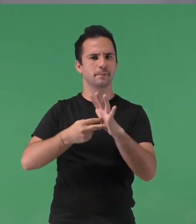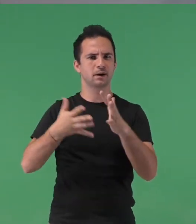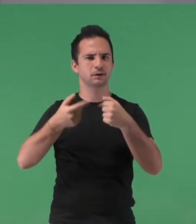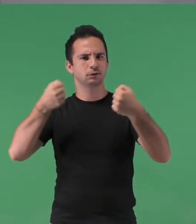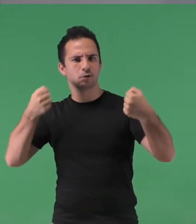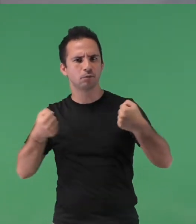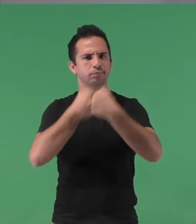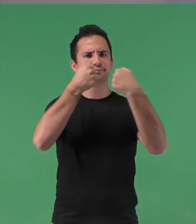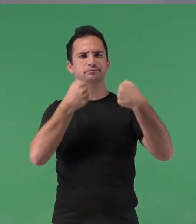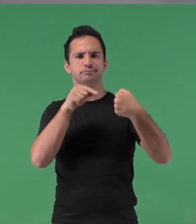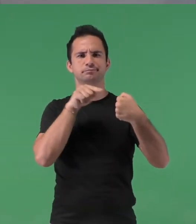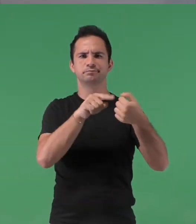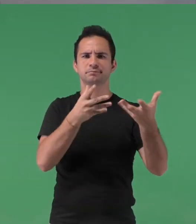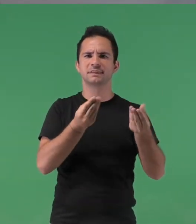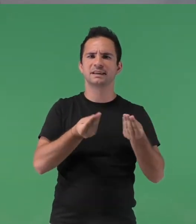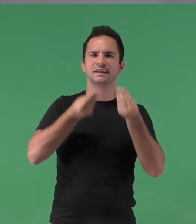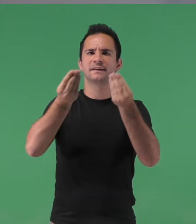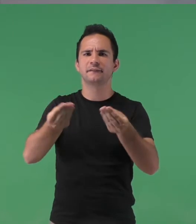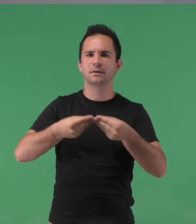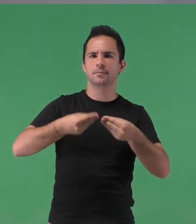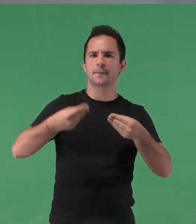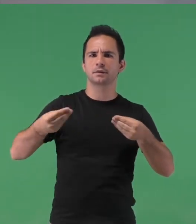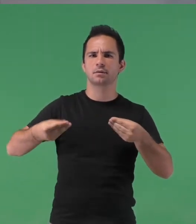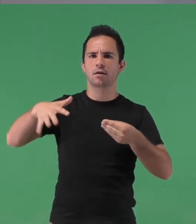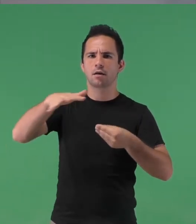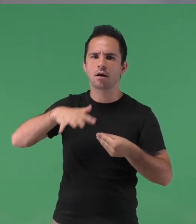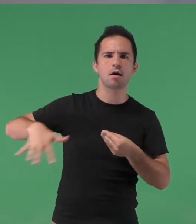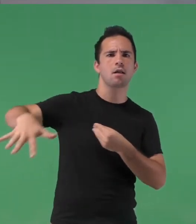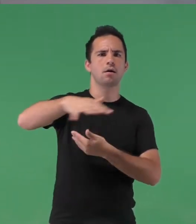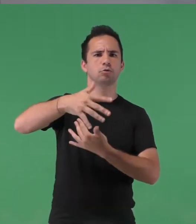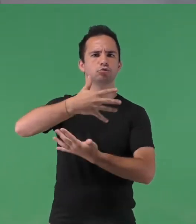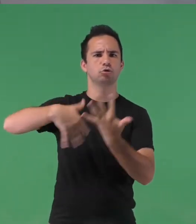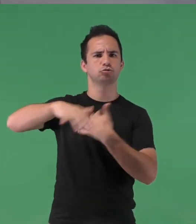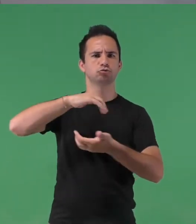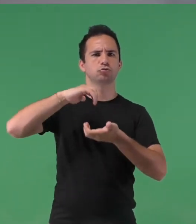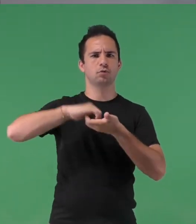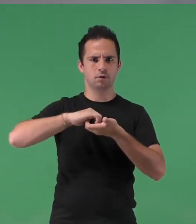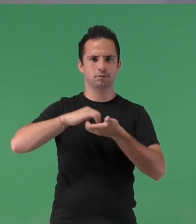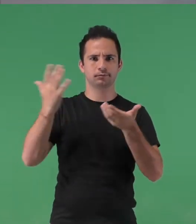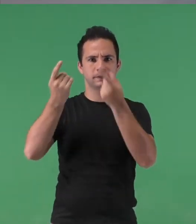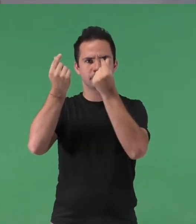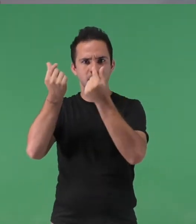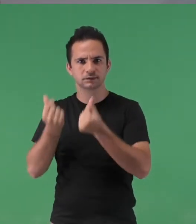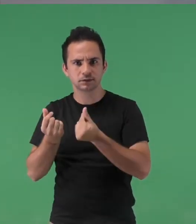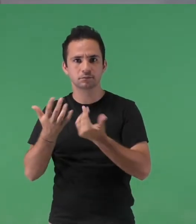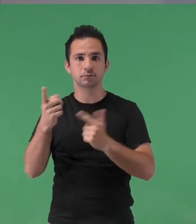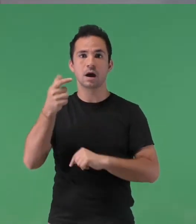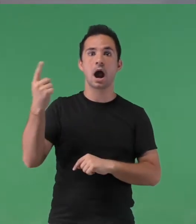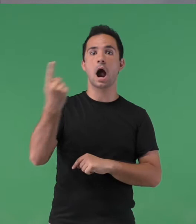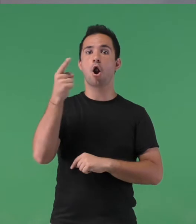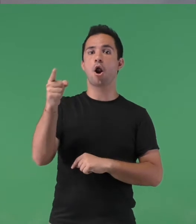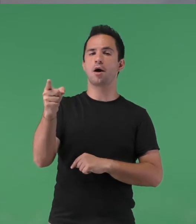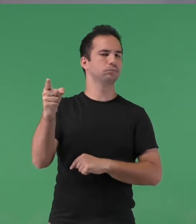and also to empower your customers and beneficiaries. Humane was founded back in 2016 as an answer to the problems that people